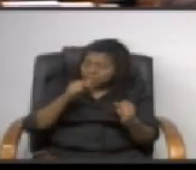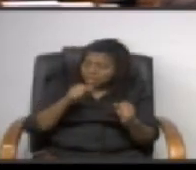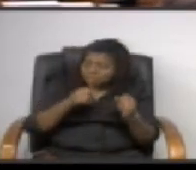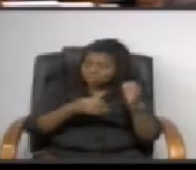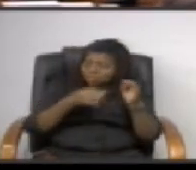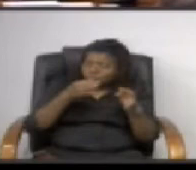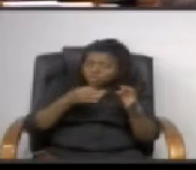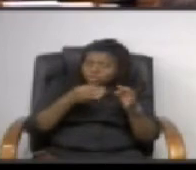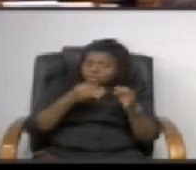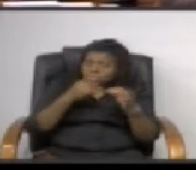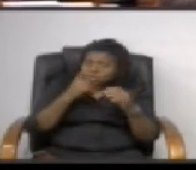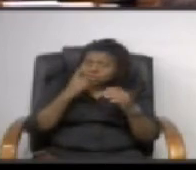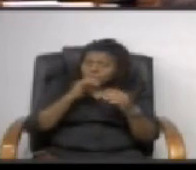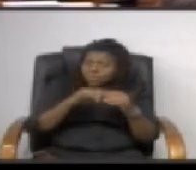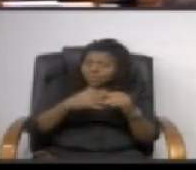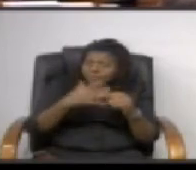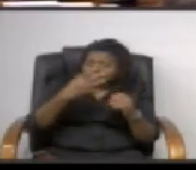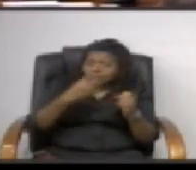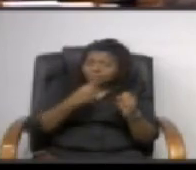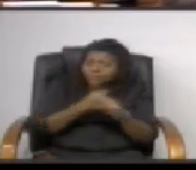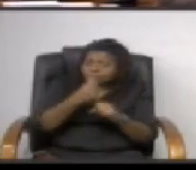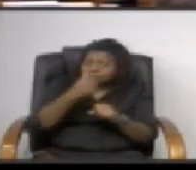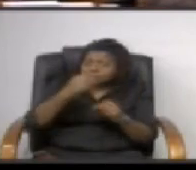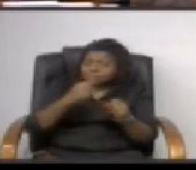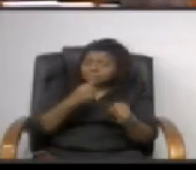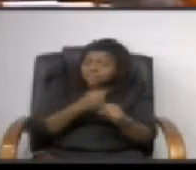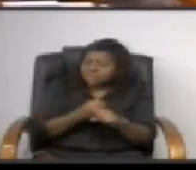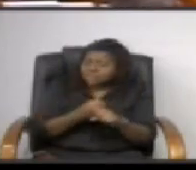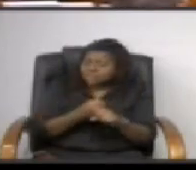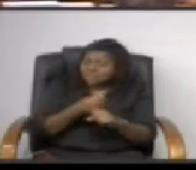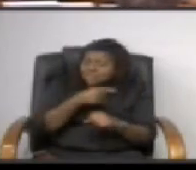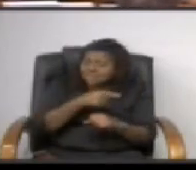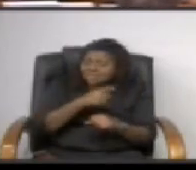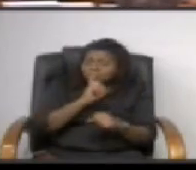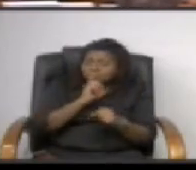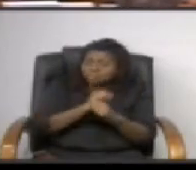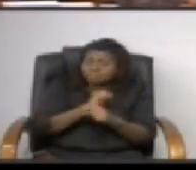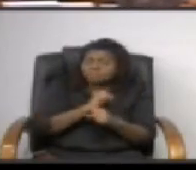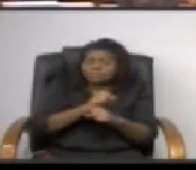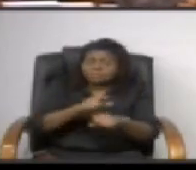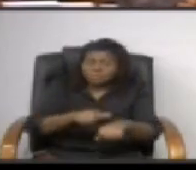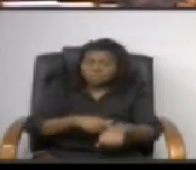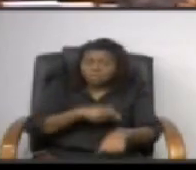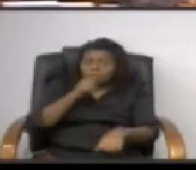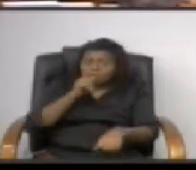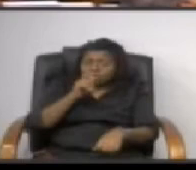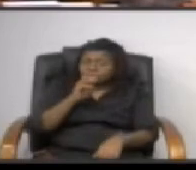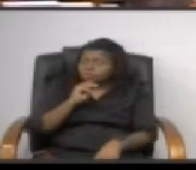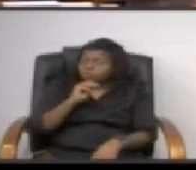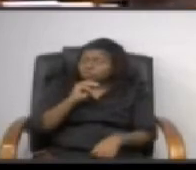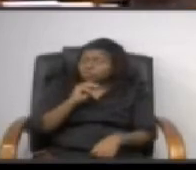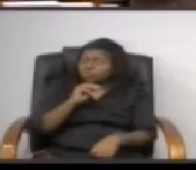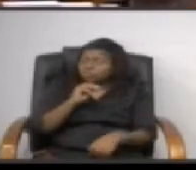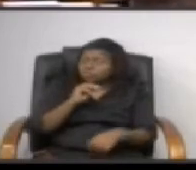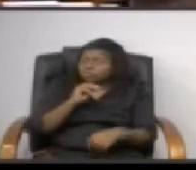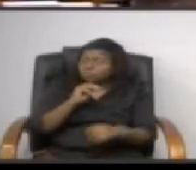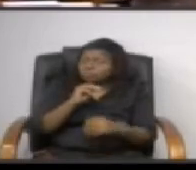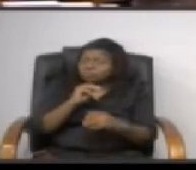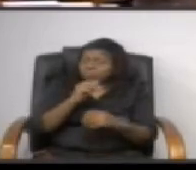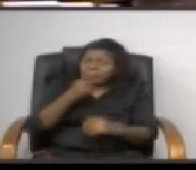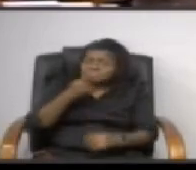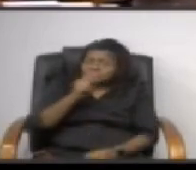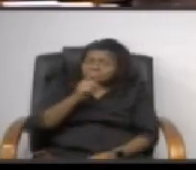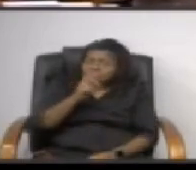on in five or ten years these these are like long-term longitudinal longitudinal kind of things that that you